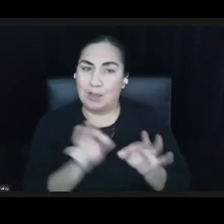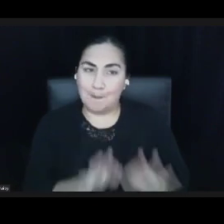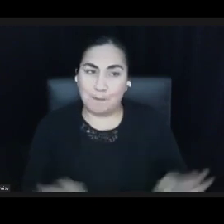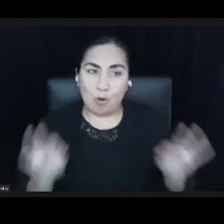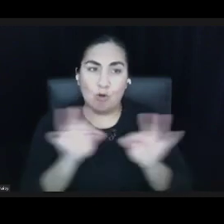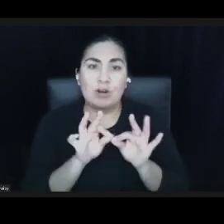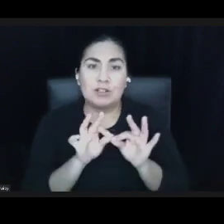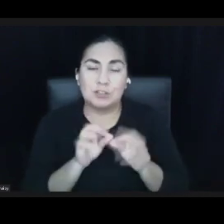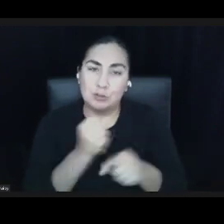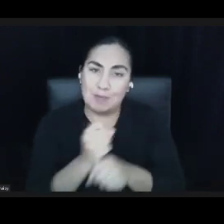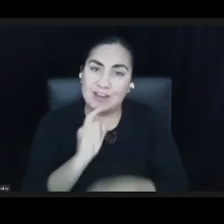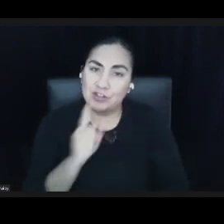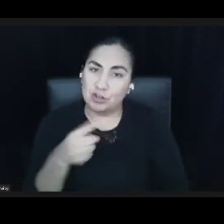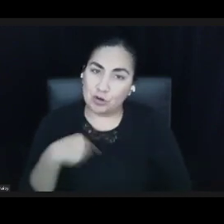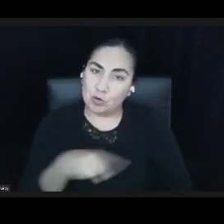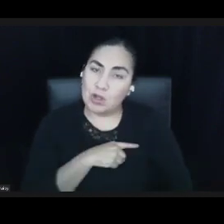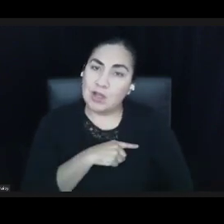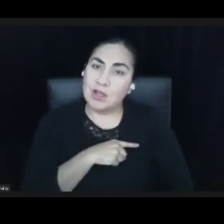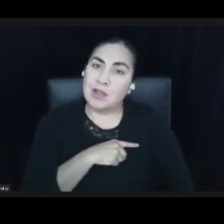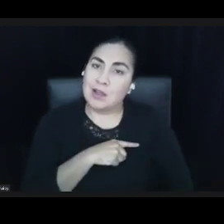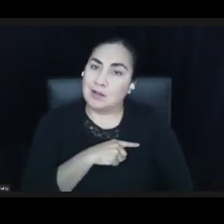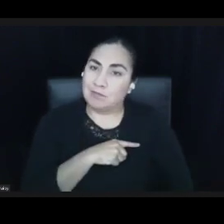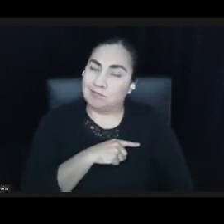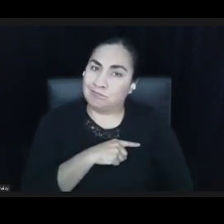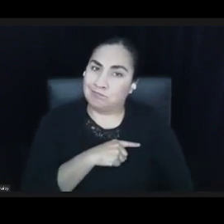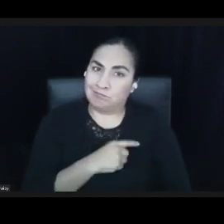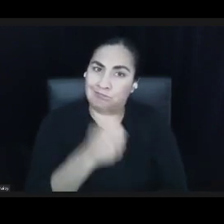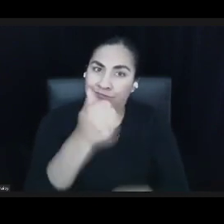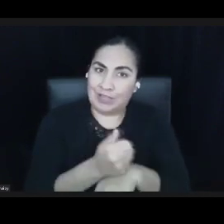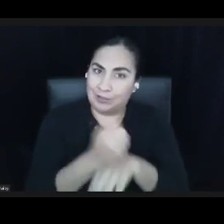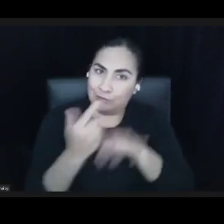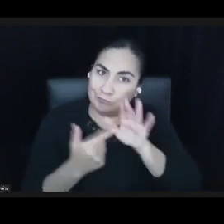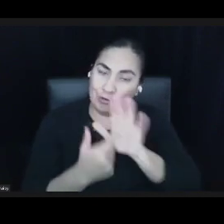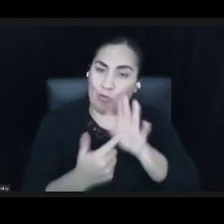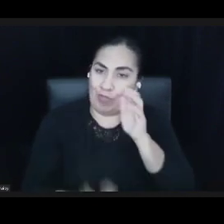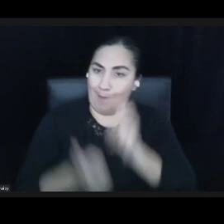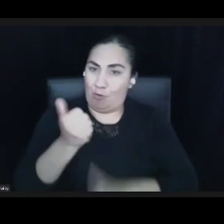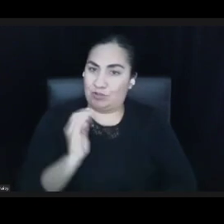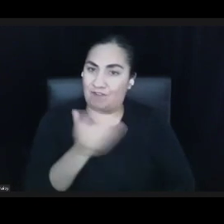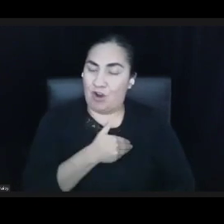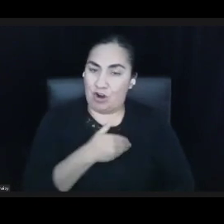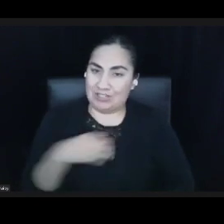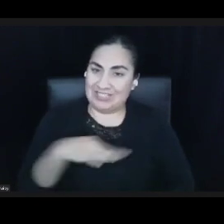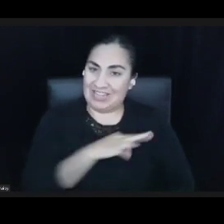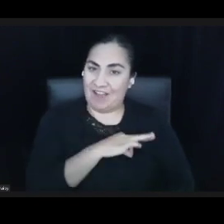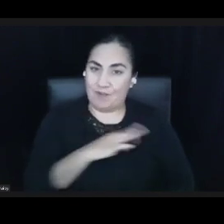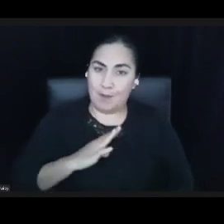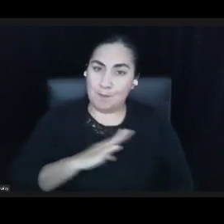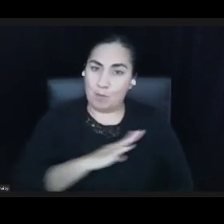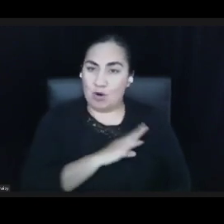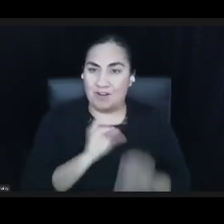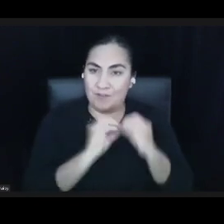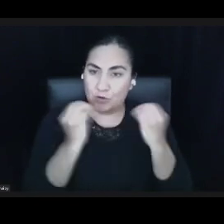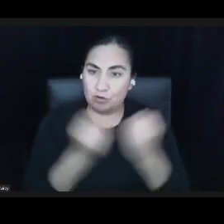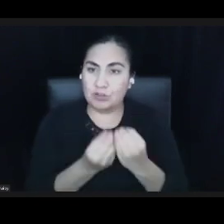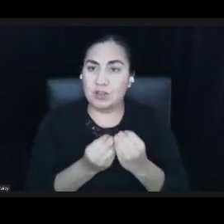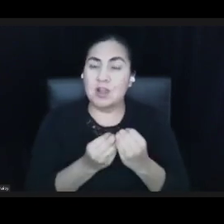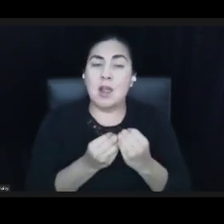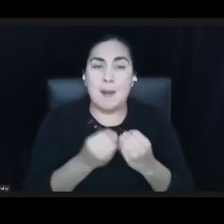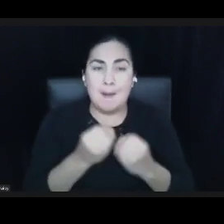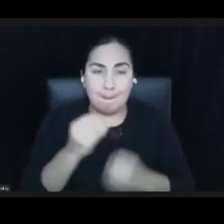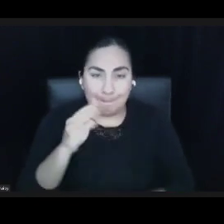stake in the ground as a goalpost that the majority of the staff and board of organizations be people of color.